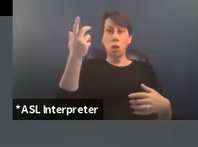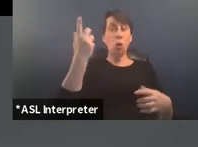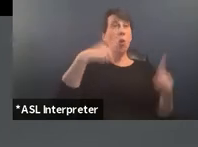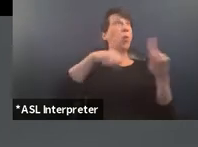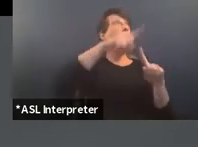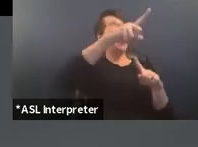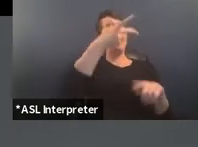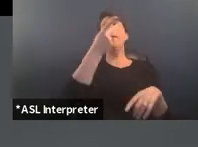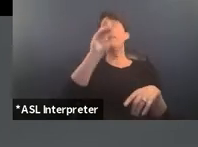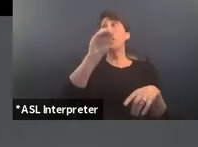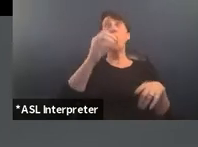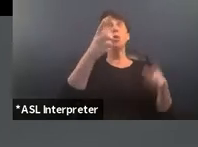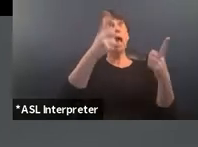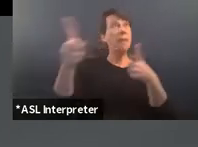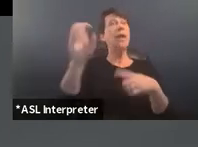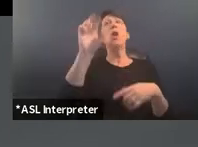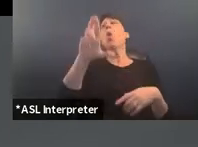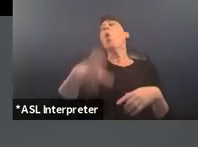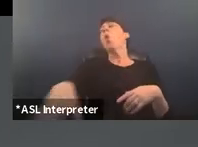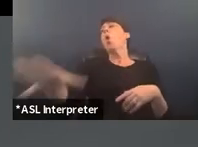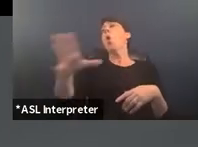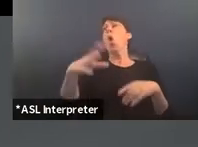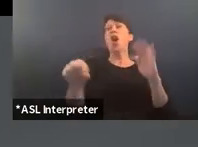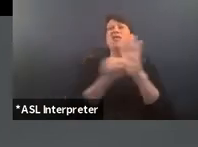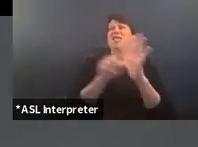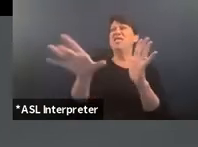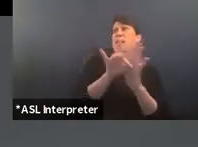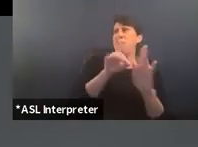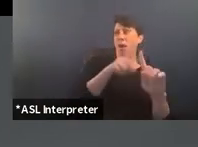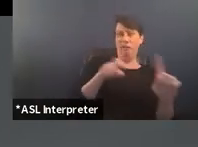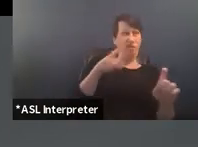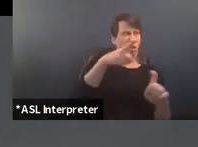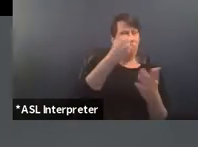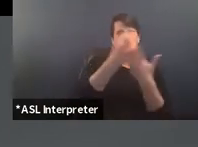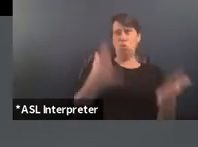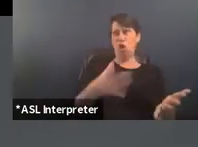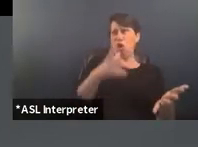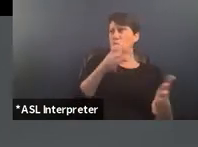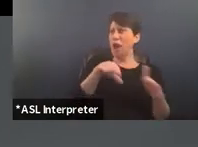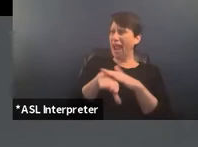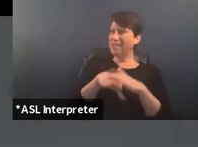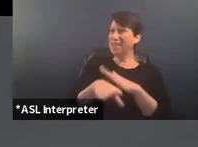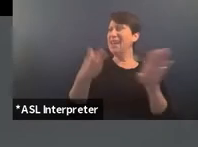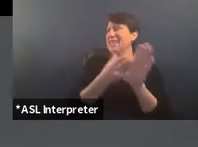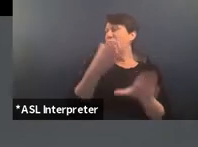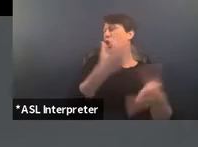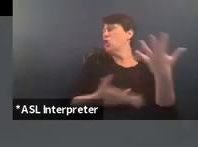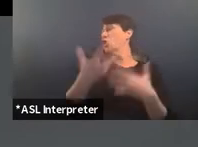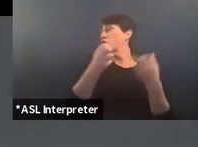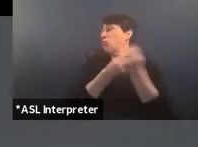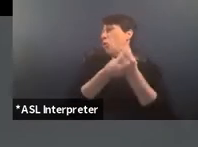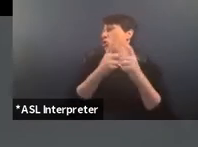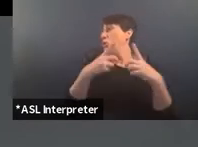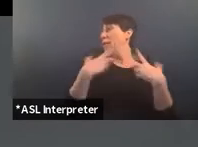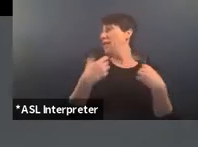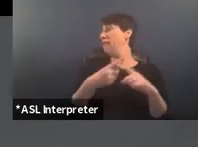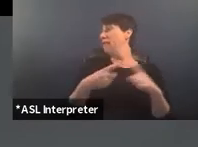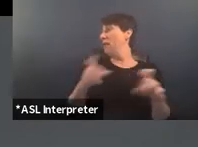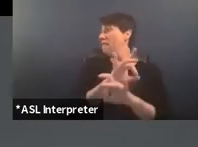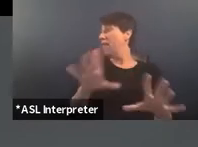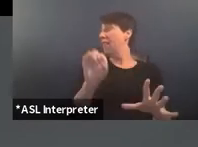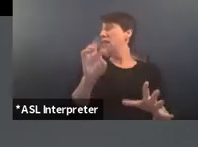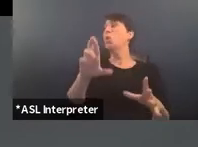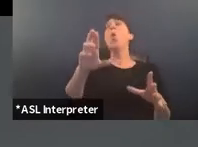orders are found or stigma from social workers when accessing psychosocial supports to heal from violence or concerns about